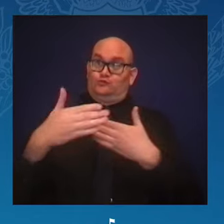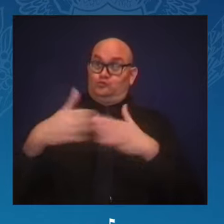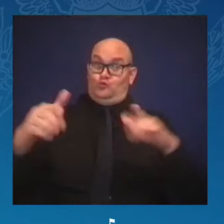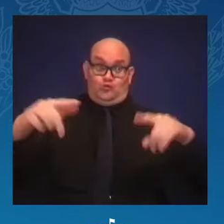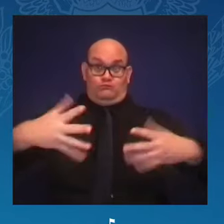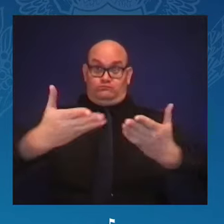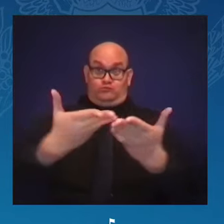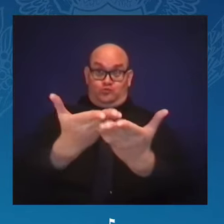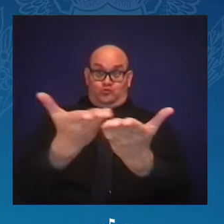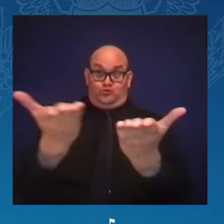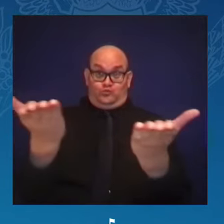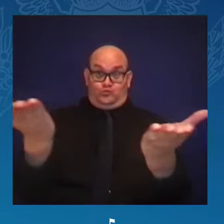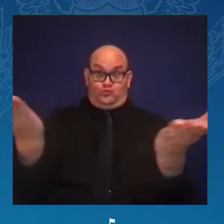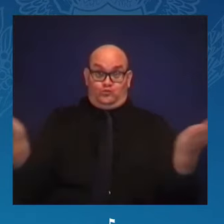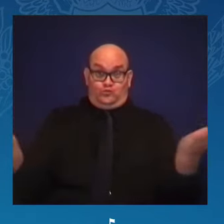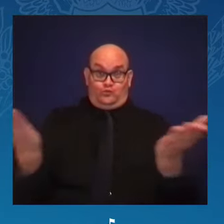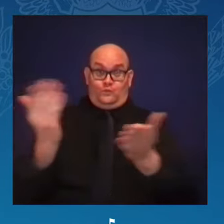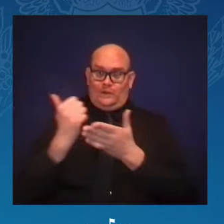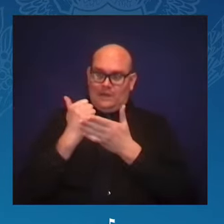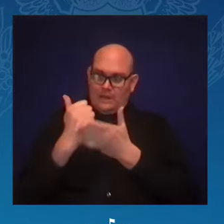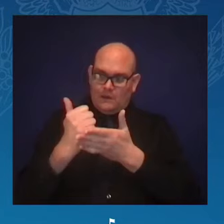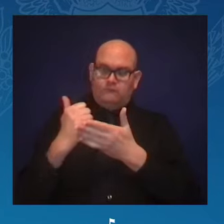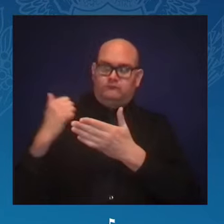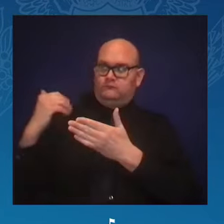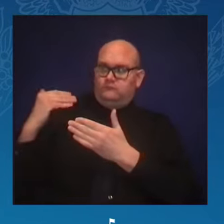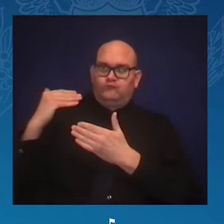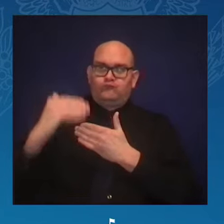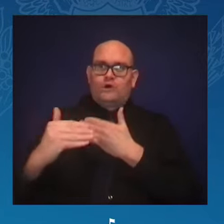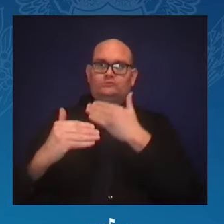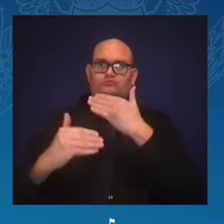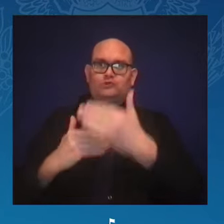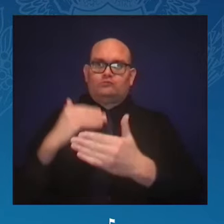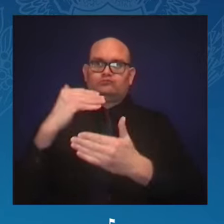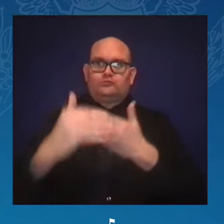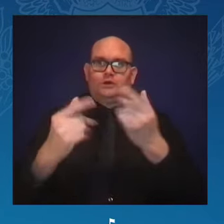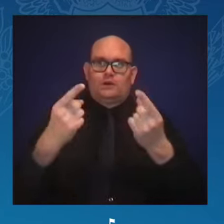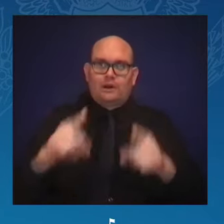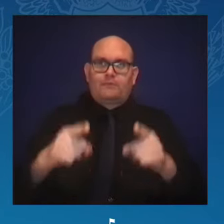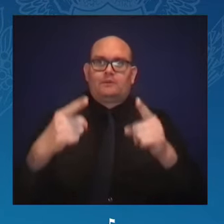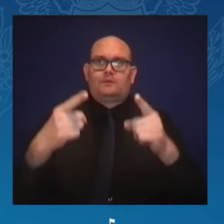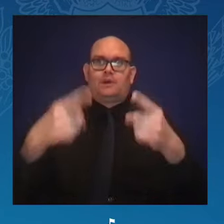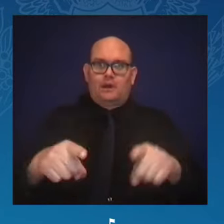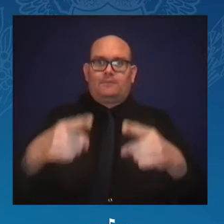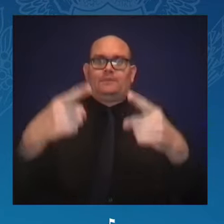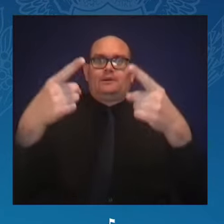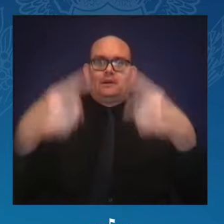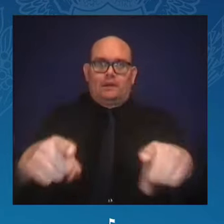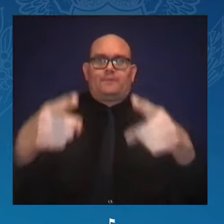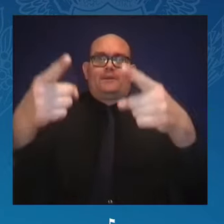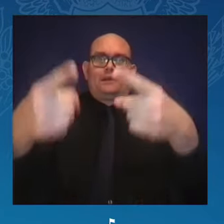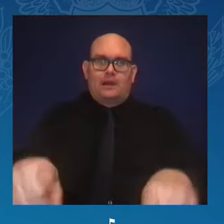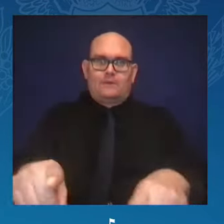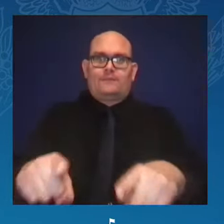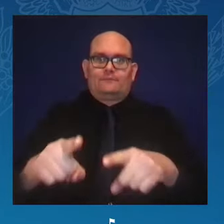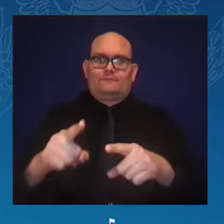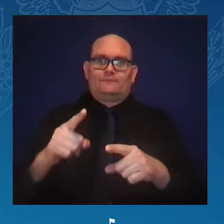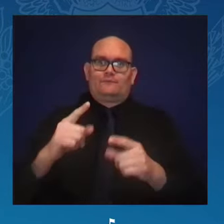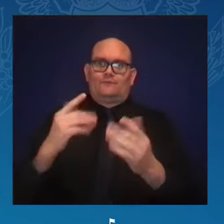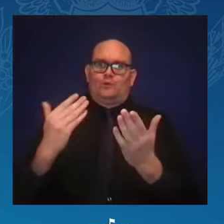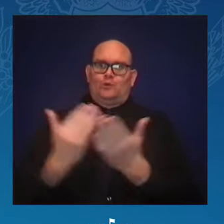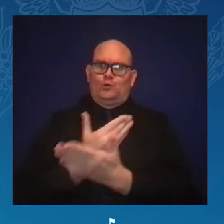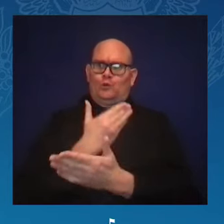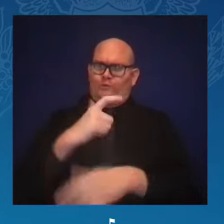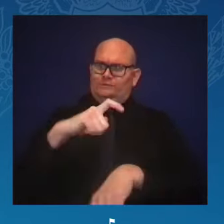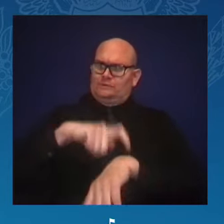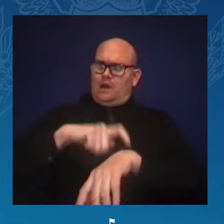possible. And by creating a new era of impact for